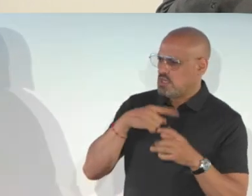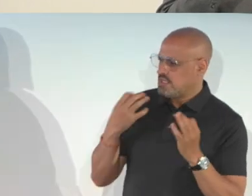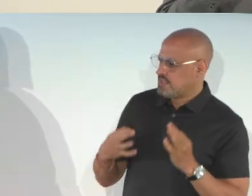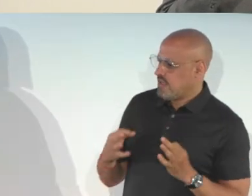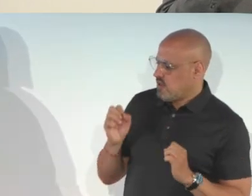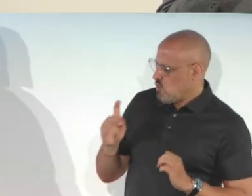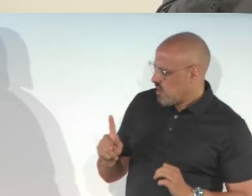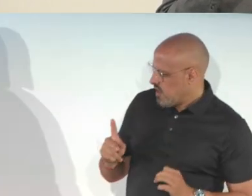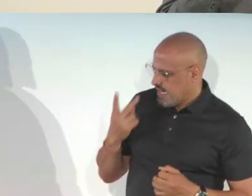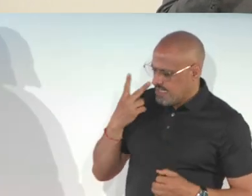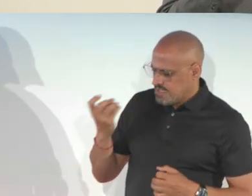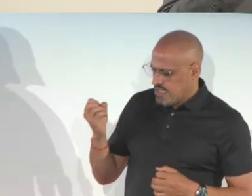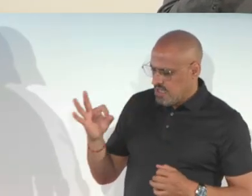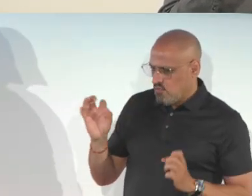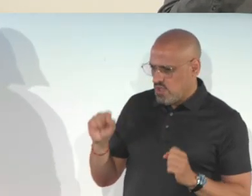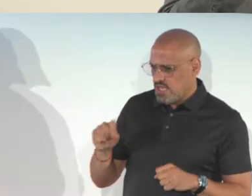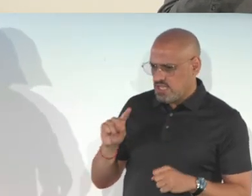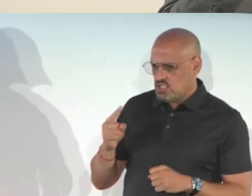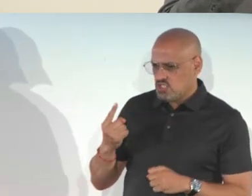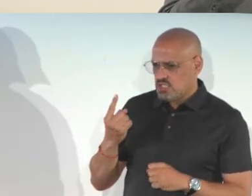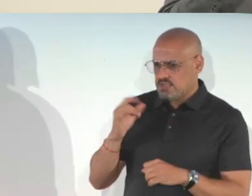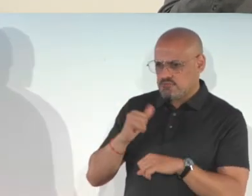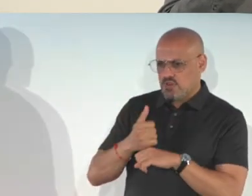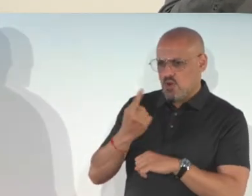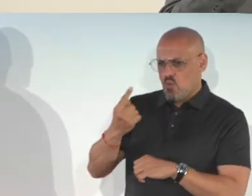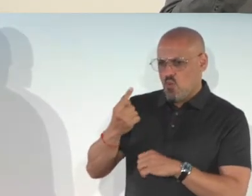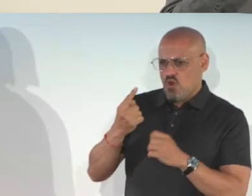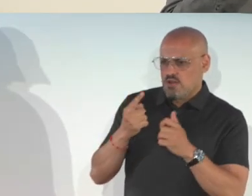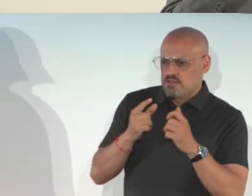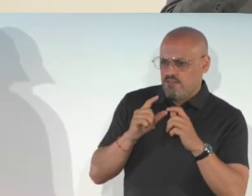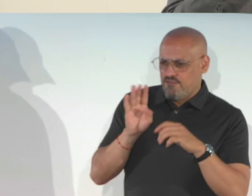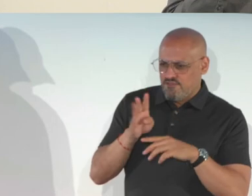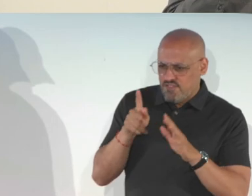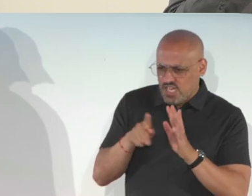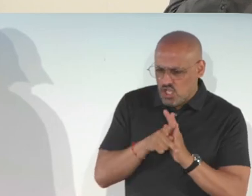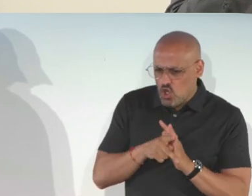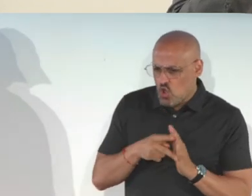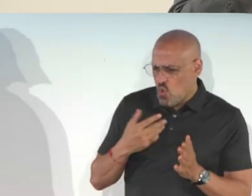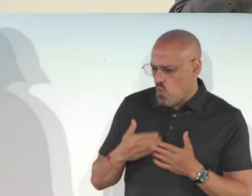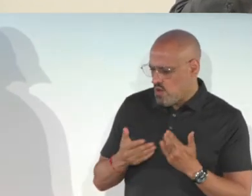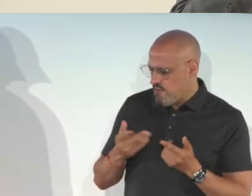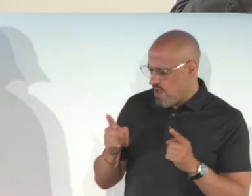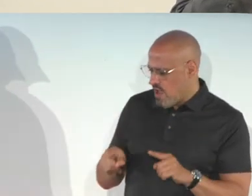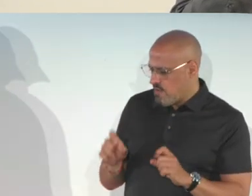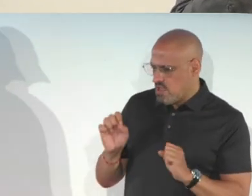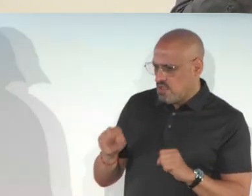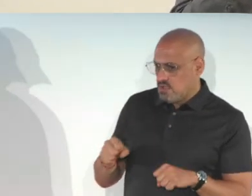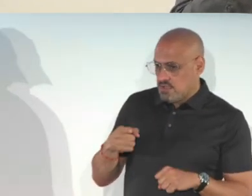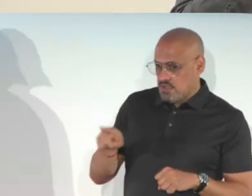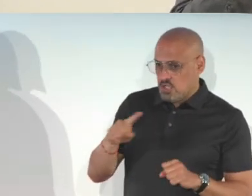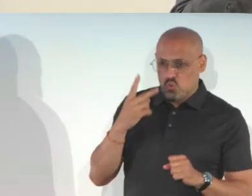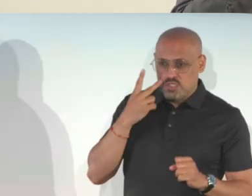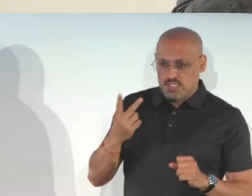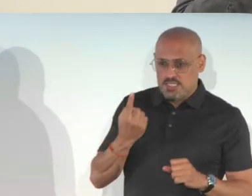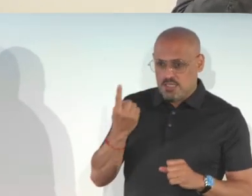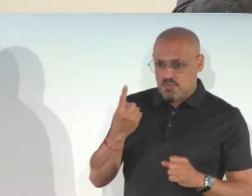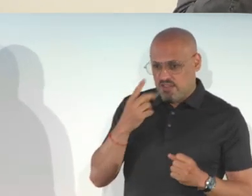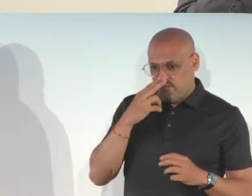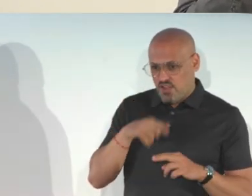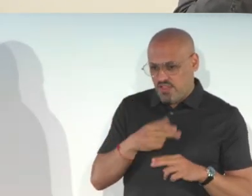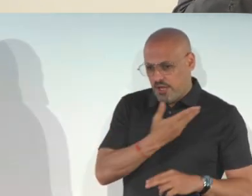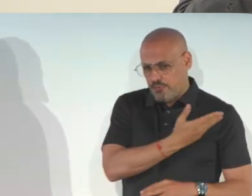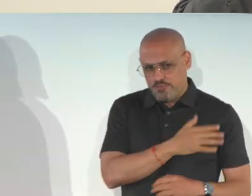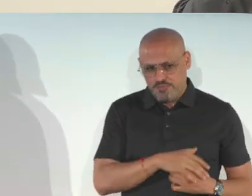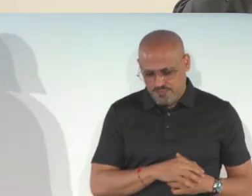okay, let's see if we can just create one take videos, whatever it gets. So you will see some funny parts there.